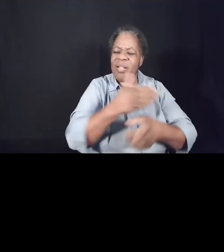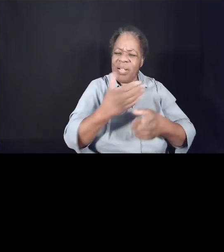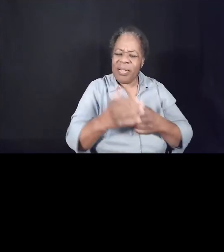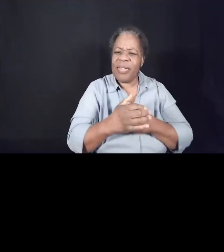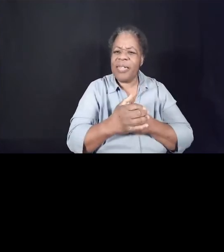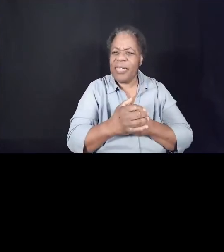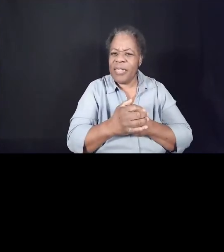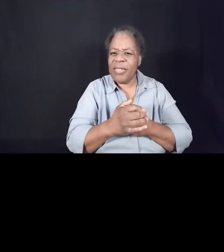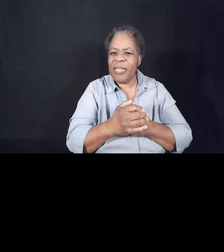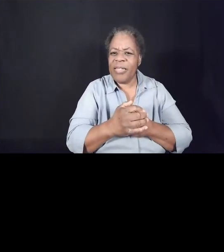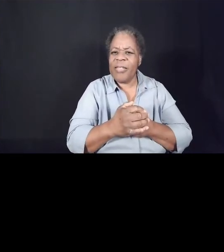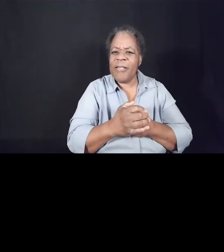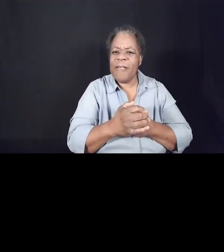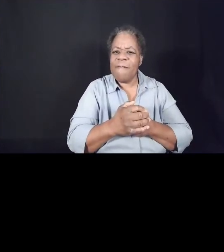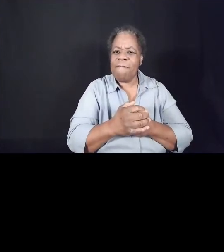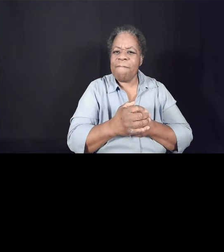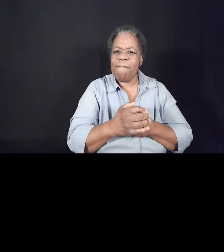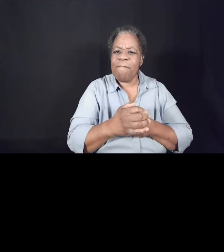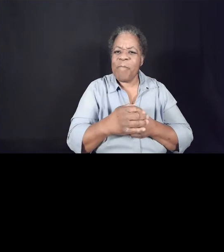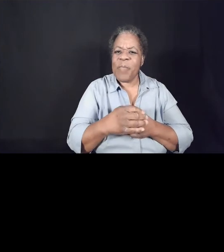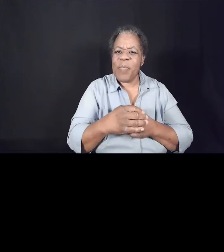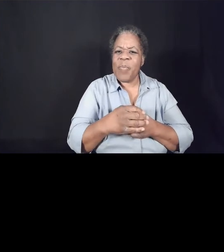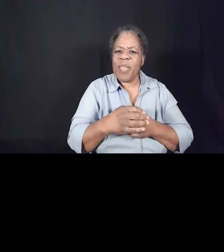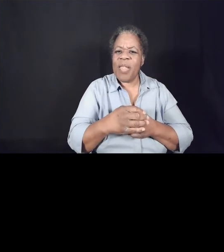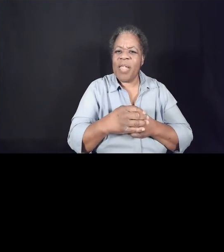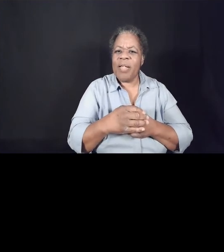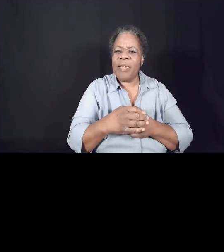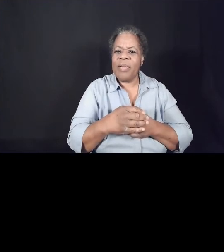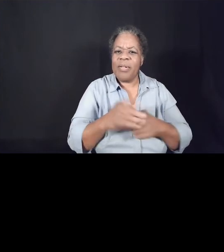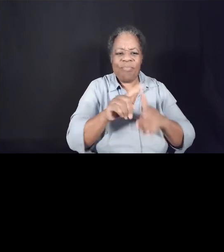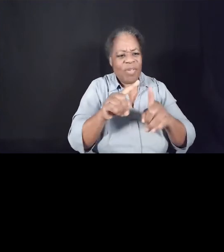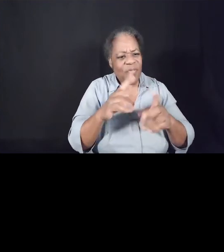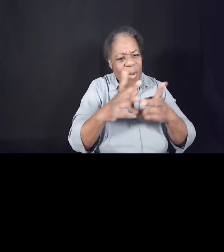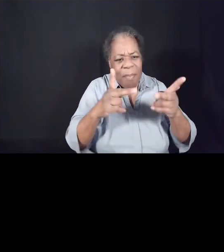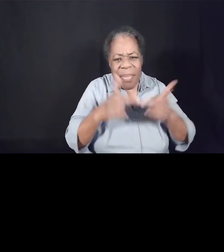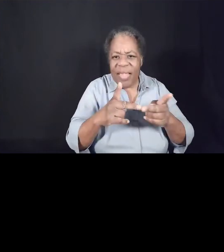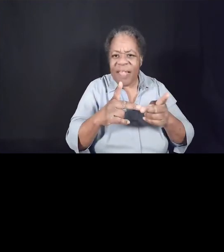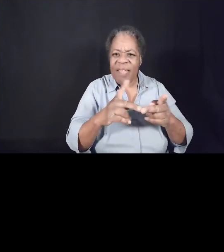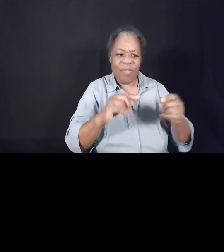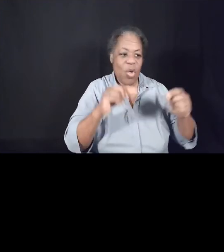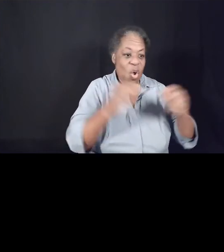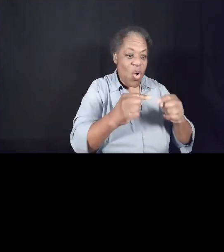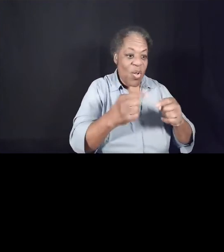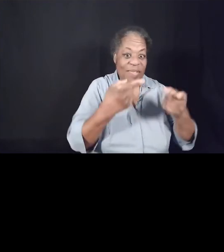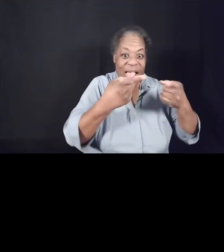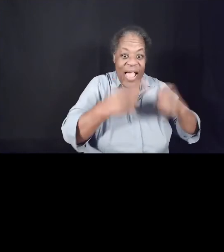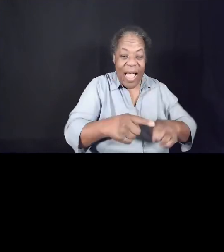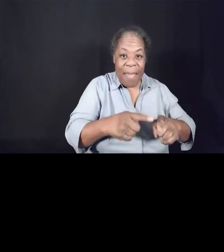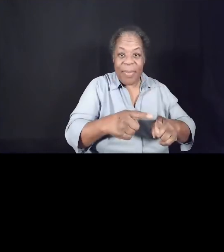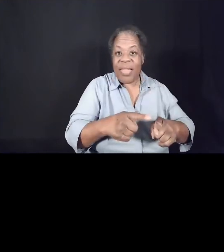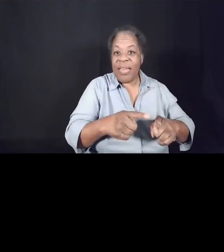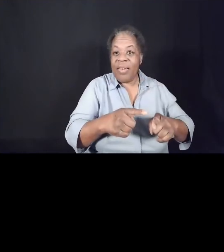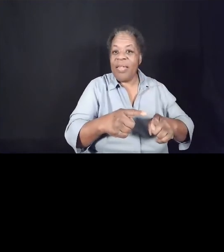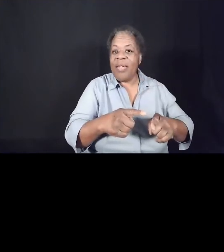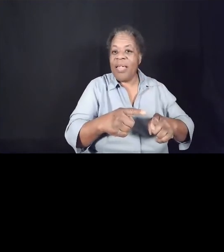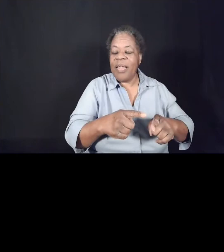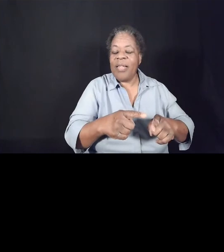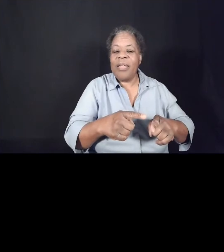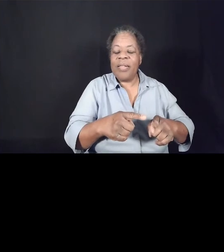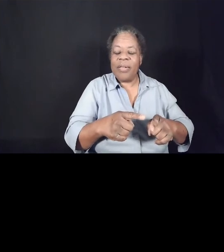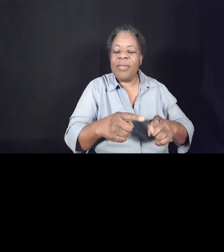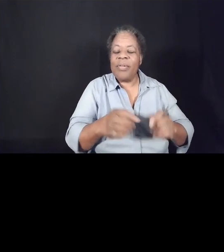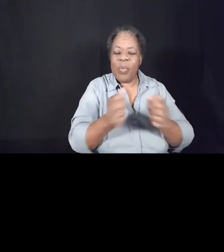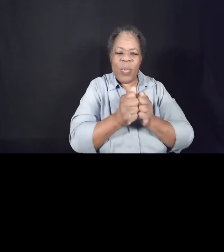historically places where there has been hurt that has happened between different ethnic communities. So we have